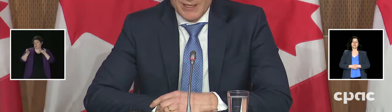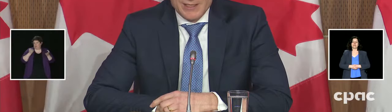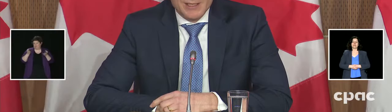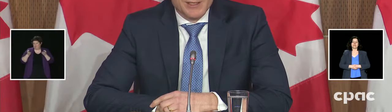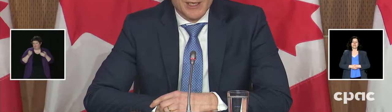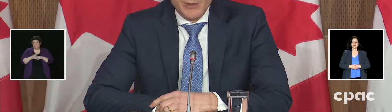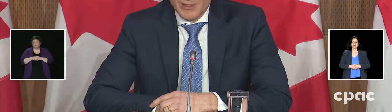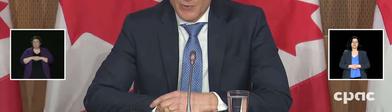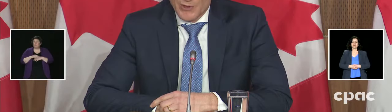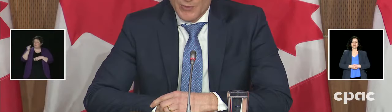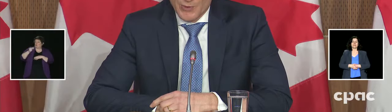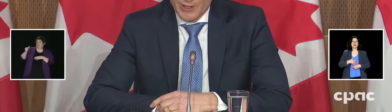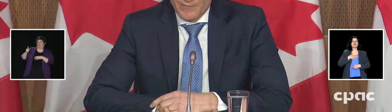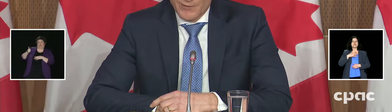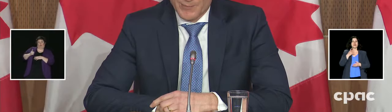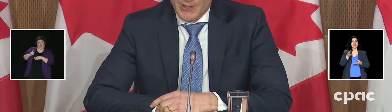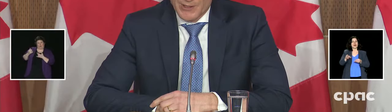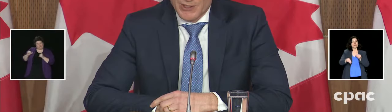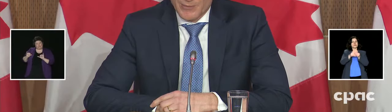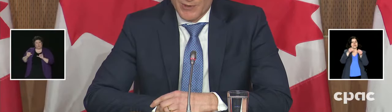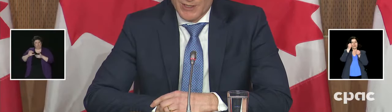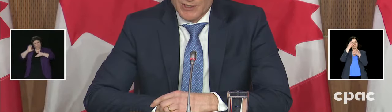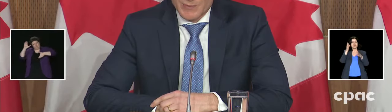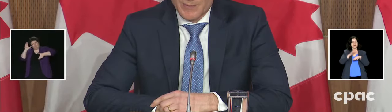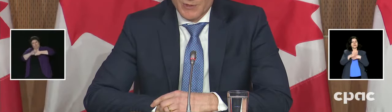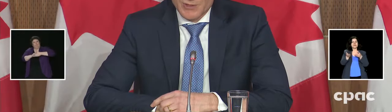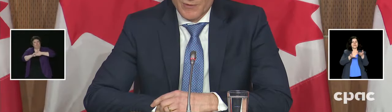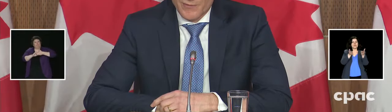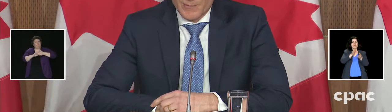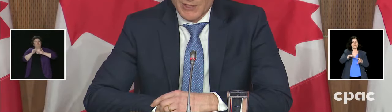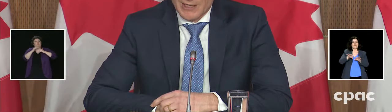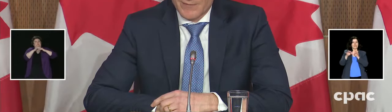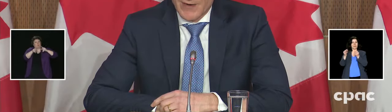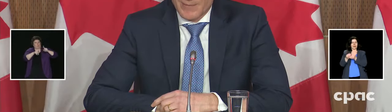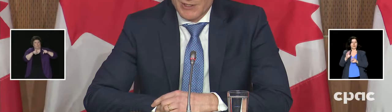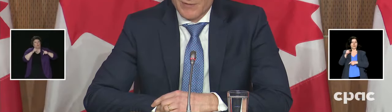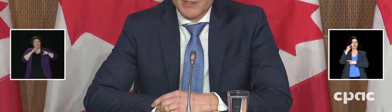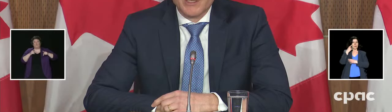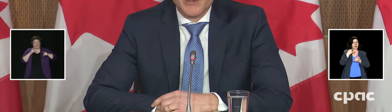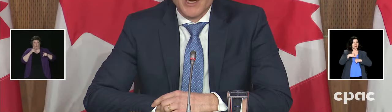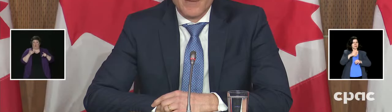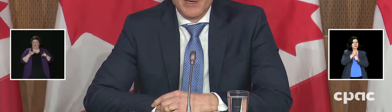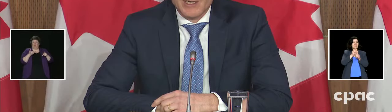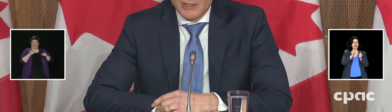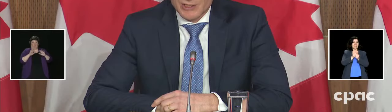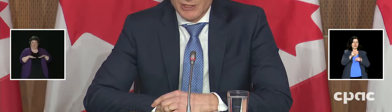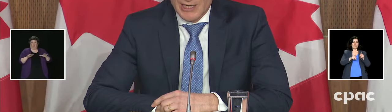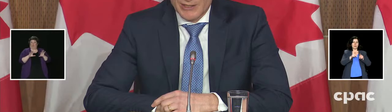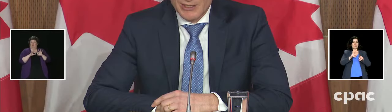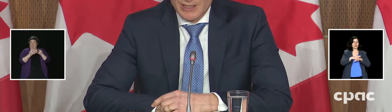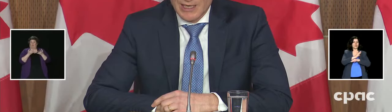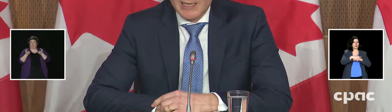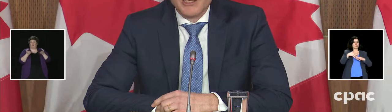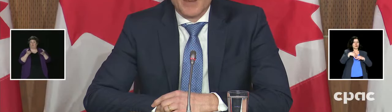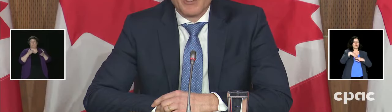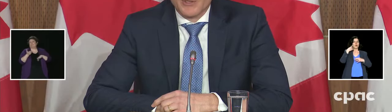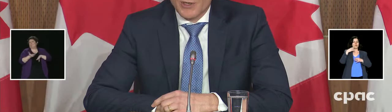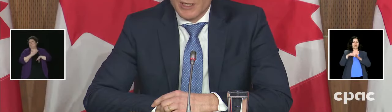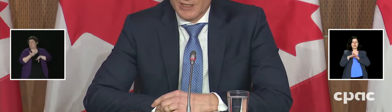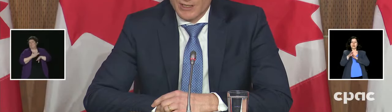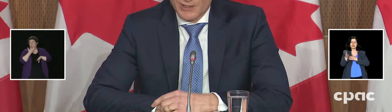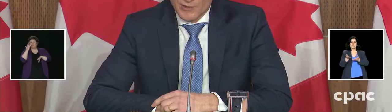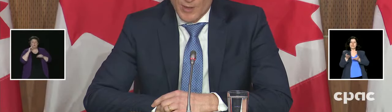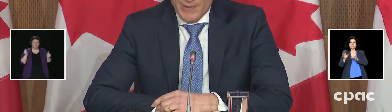Government of Canada is continuing the important work in full partnership with Indigenous peoples to reform child and family services so that every Indigenous child has the